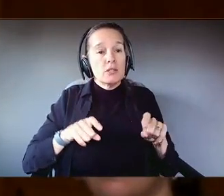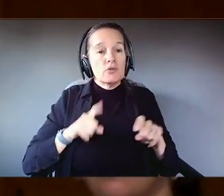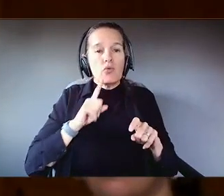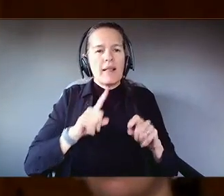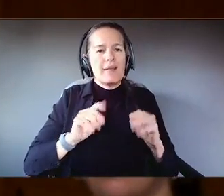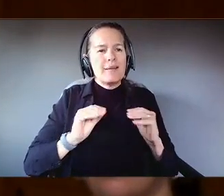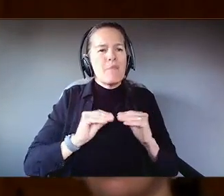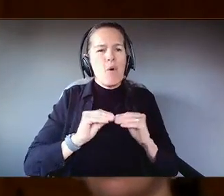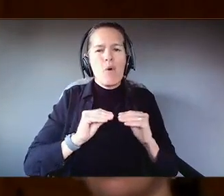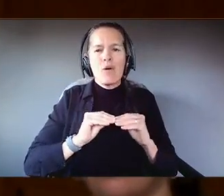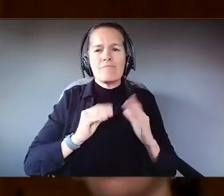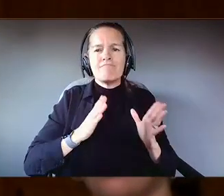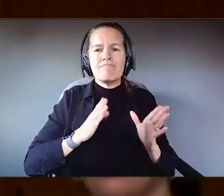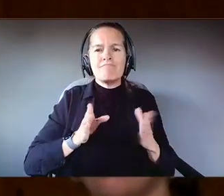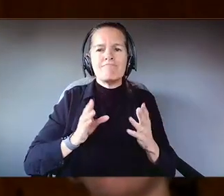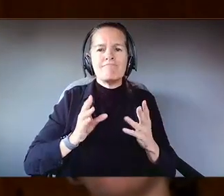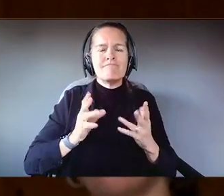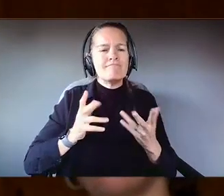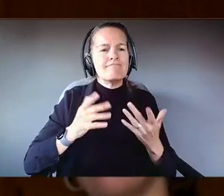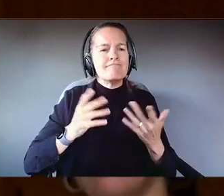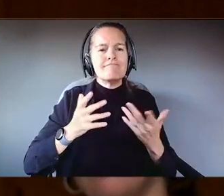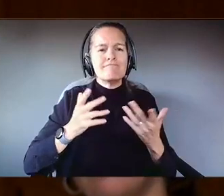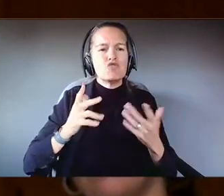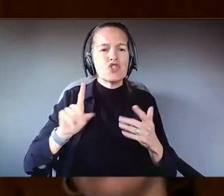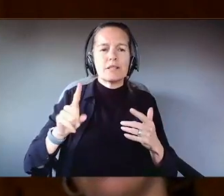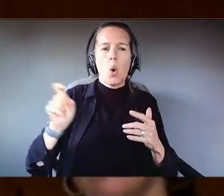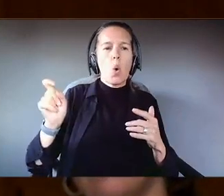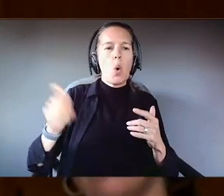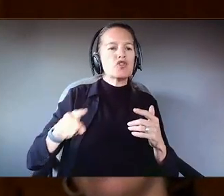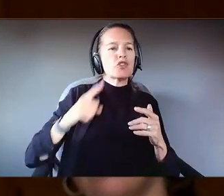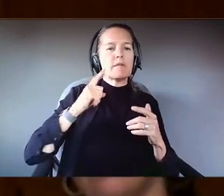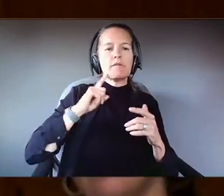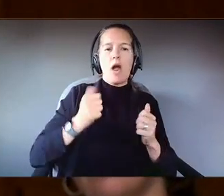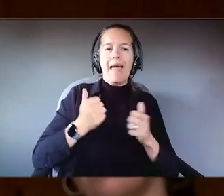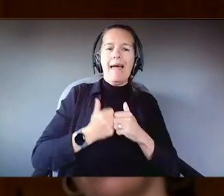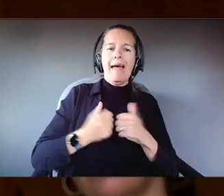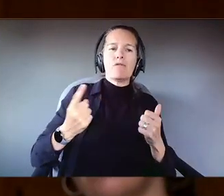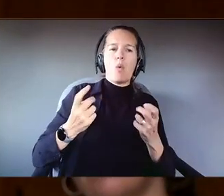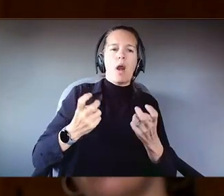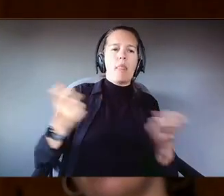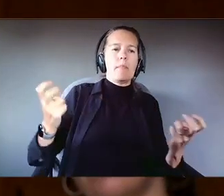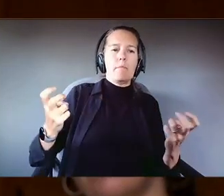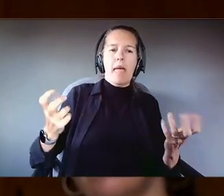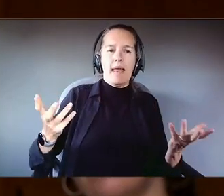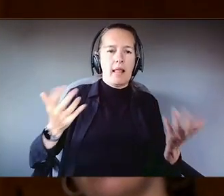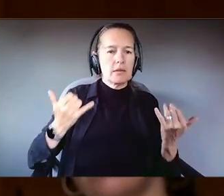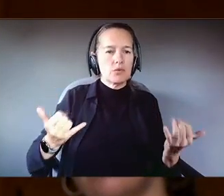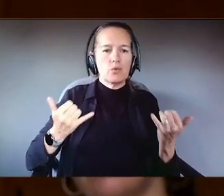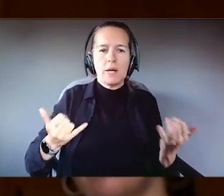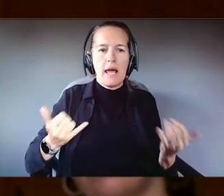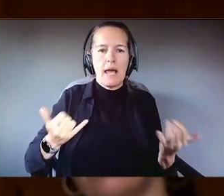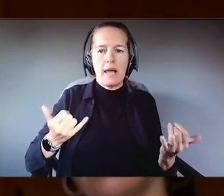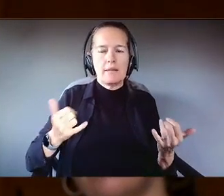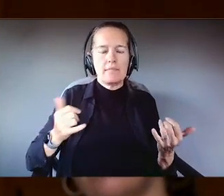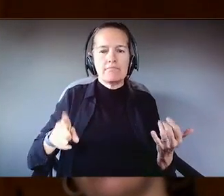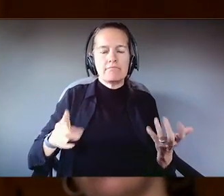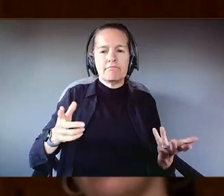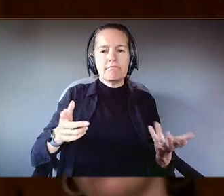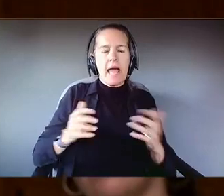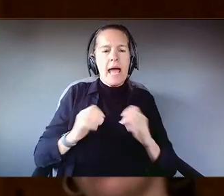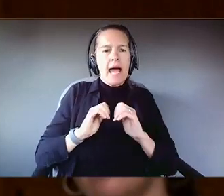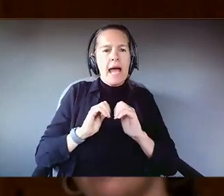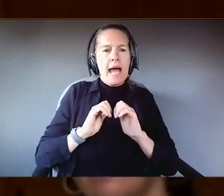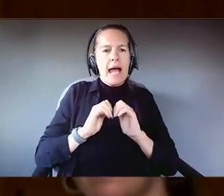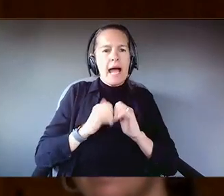an open-ended kind of question to everyone on the panel. You know, how can we